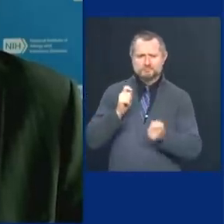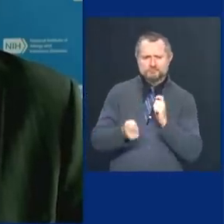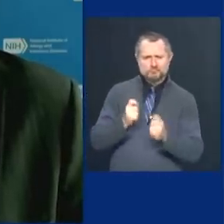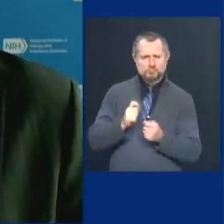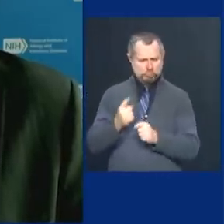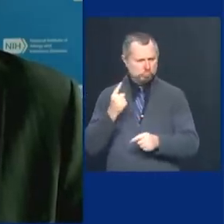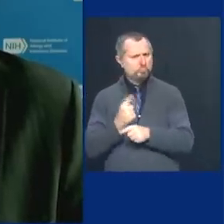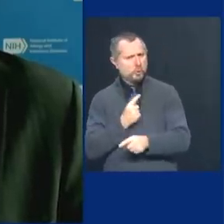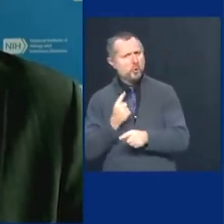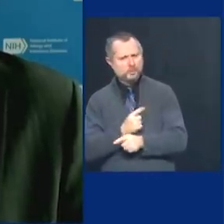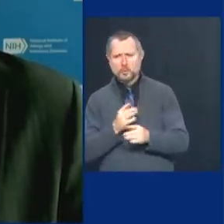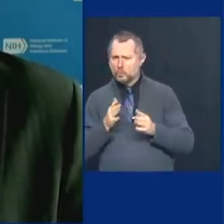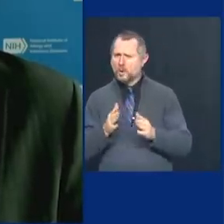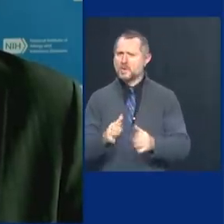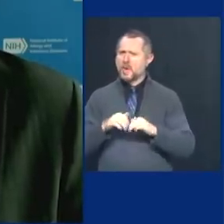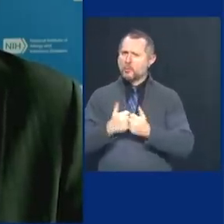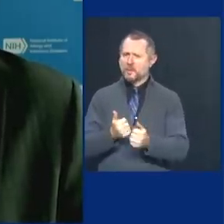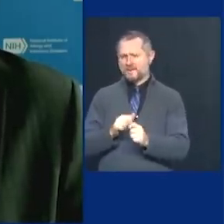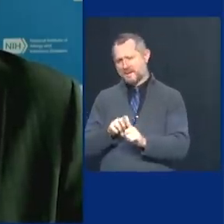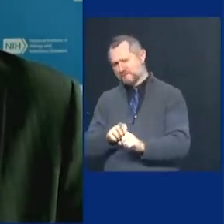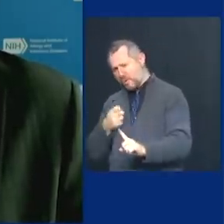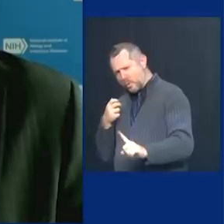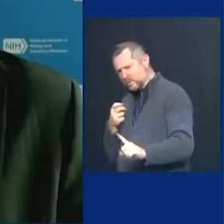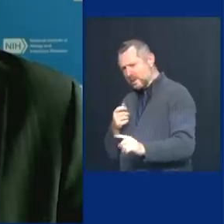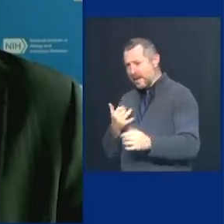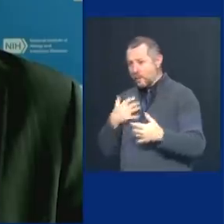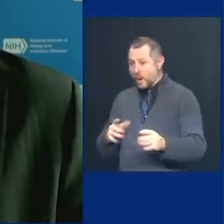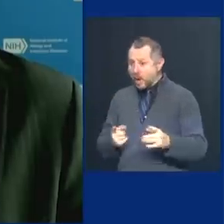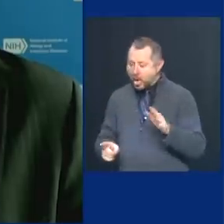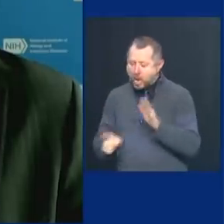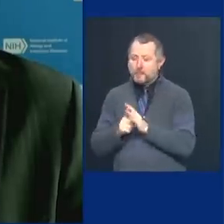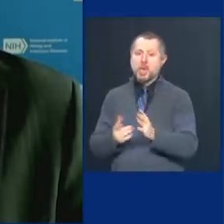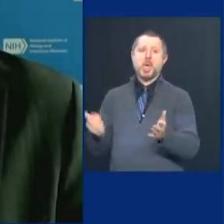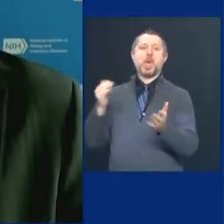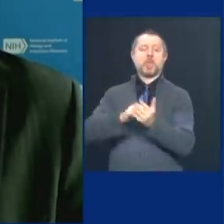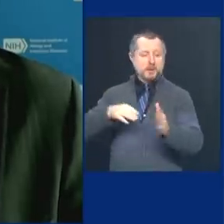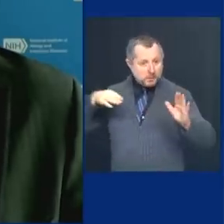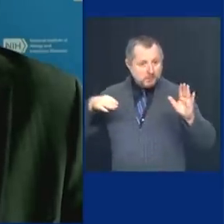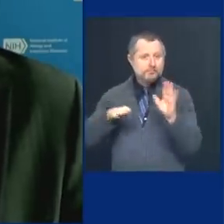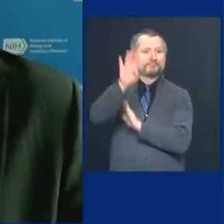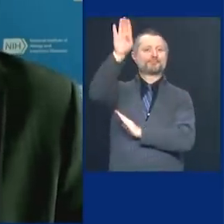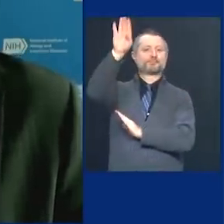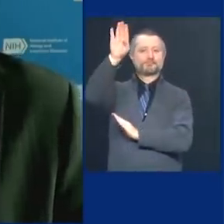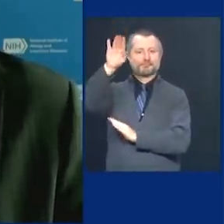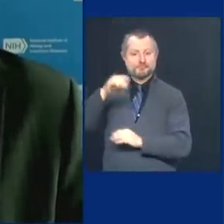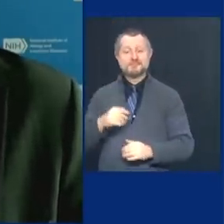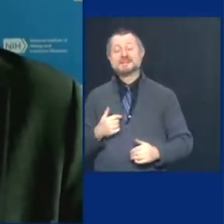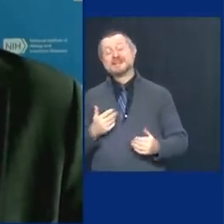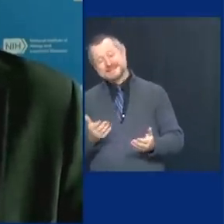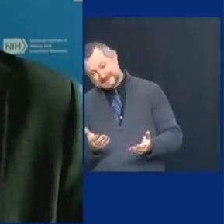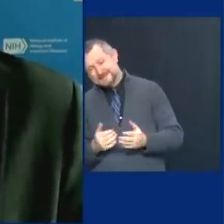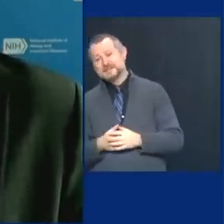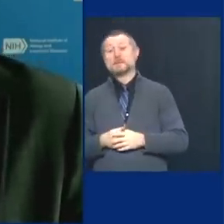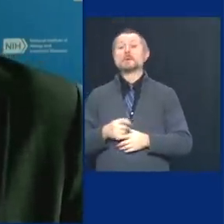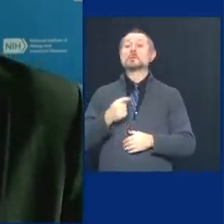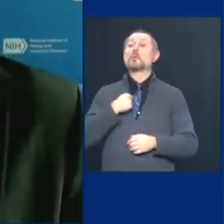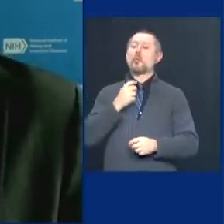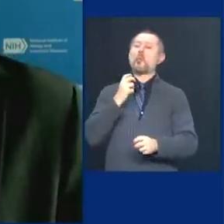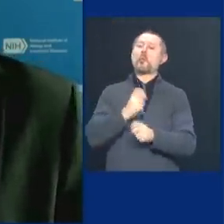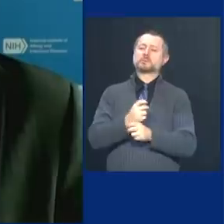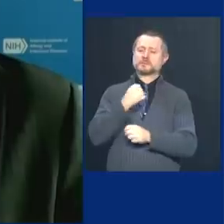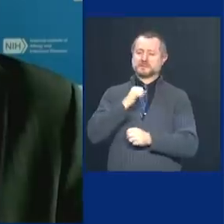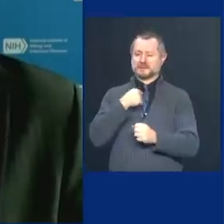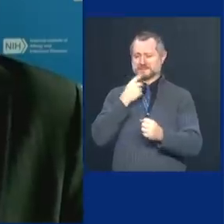to avoid getting resurging. So the bad news and it's painful for me to see it from a distance